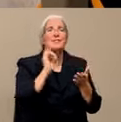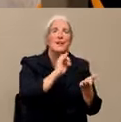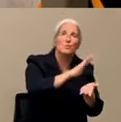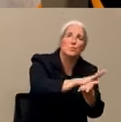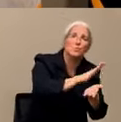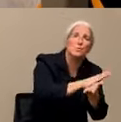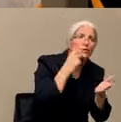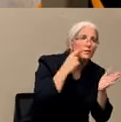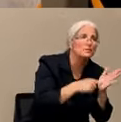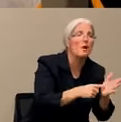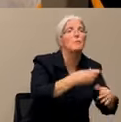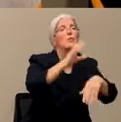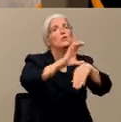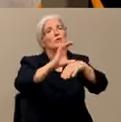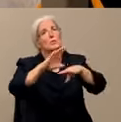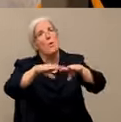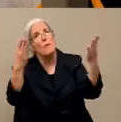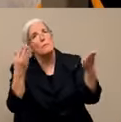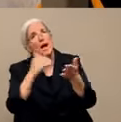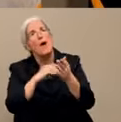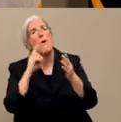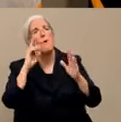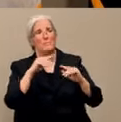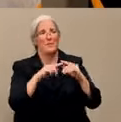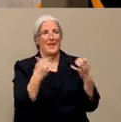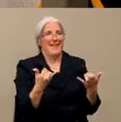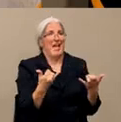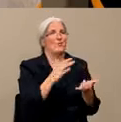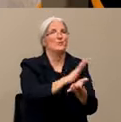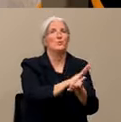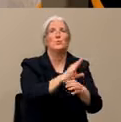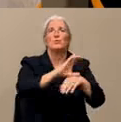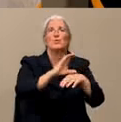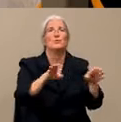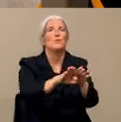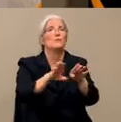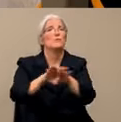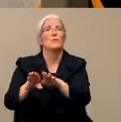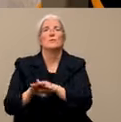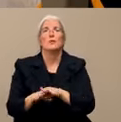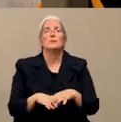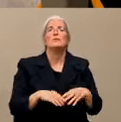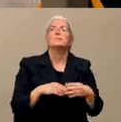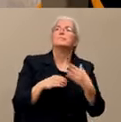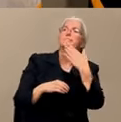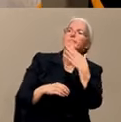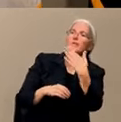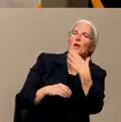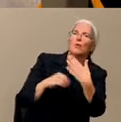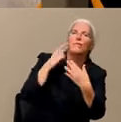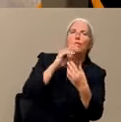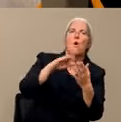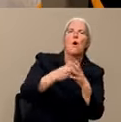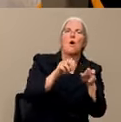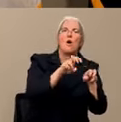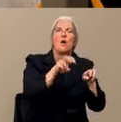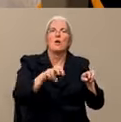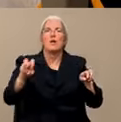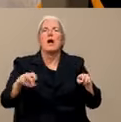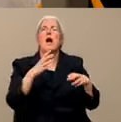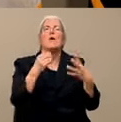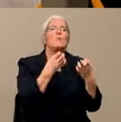those things that right now are closed. Well, thank you to all of our panelists tonight. Thank you to you, the viewers at home, for joining us.